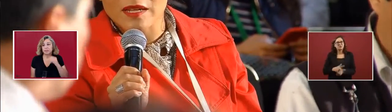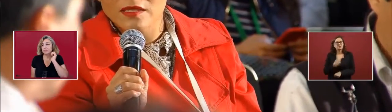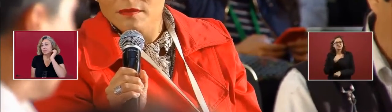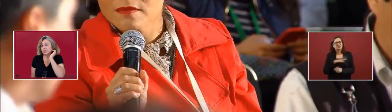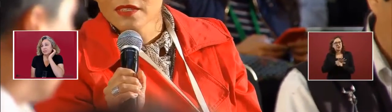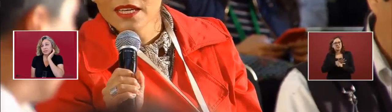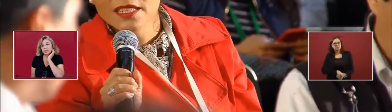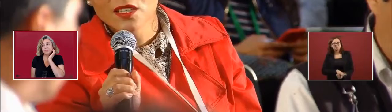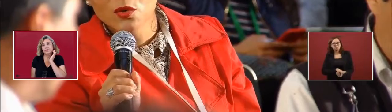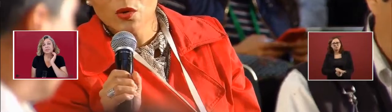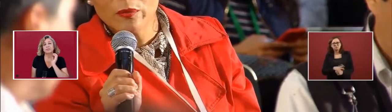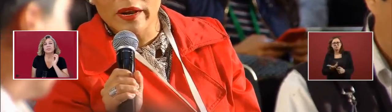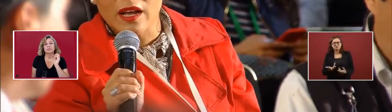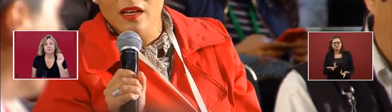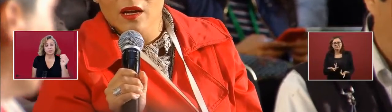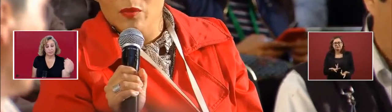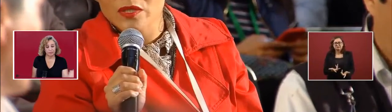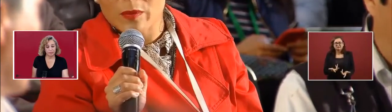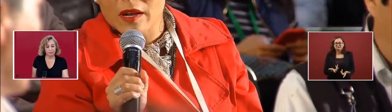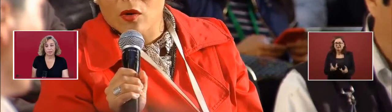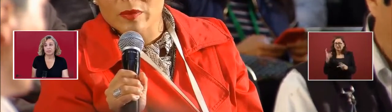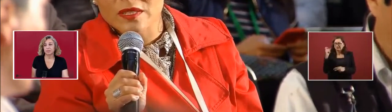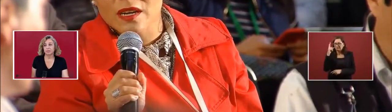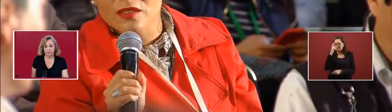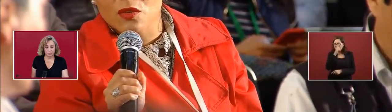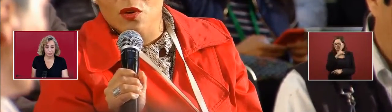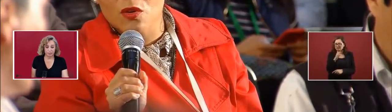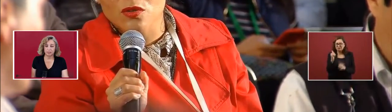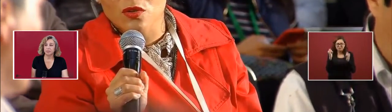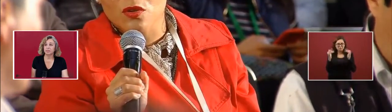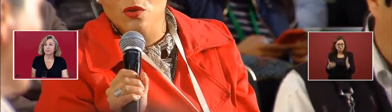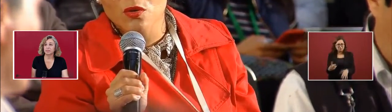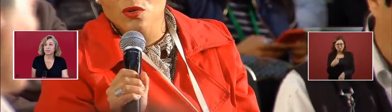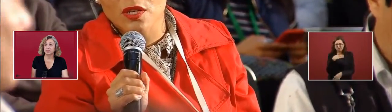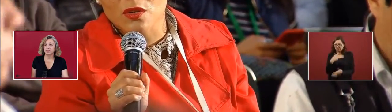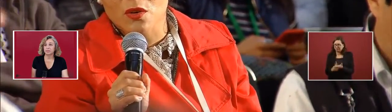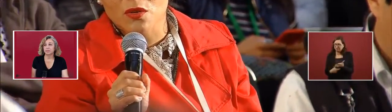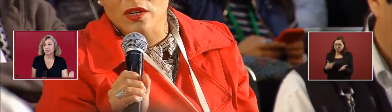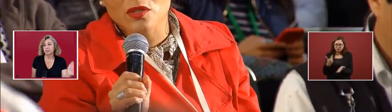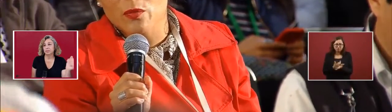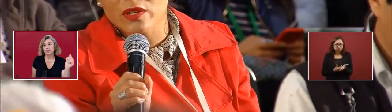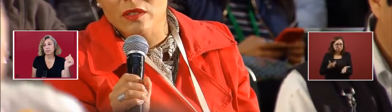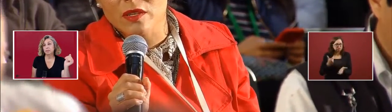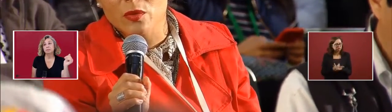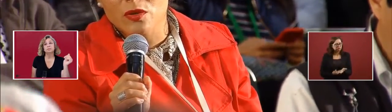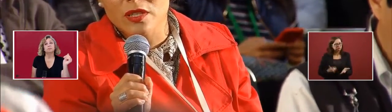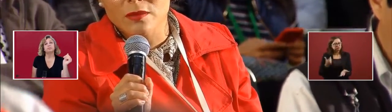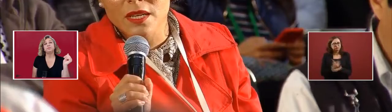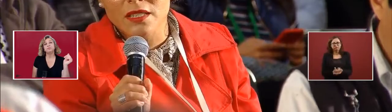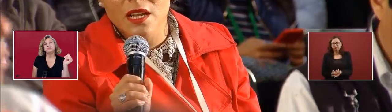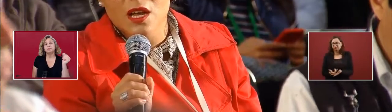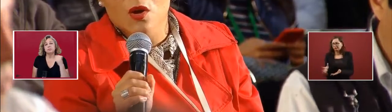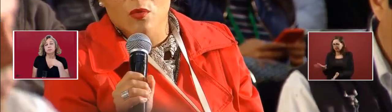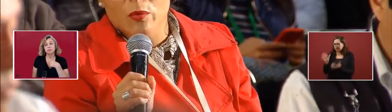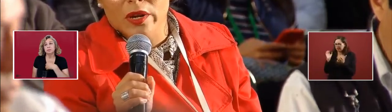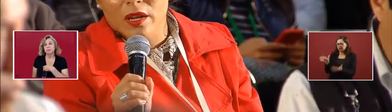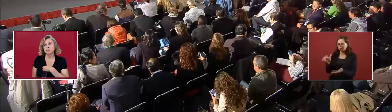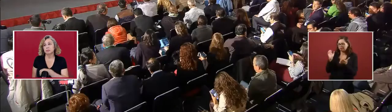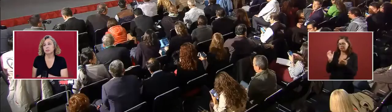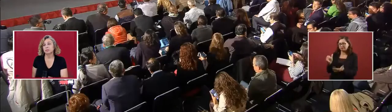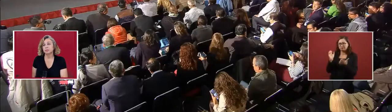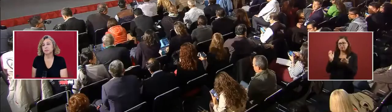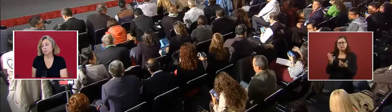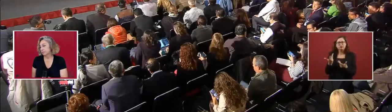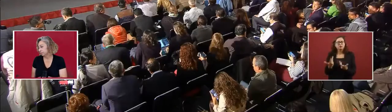more the cinturon to prevent all the resources that cannot be used by other ways, like, for